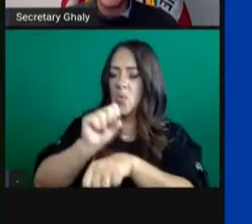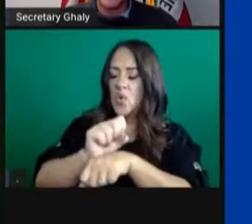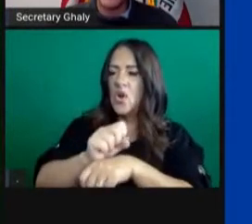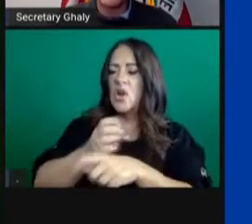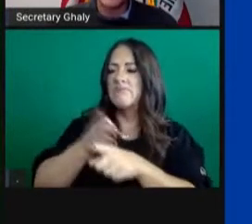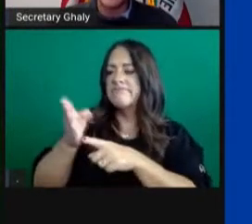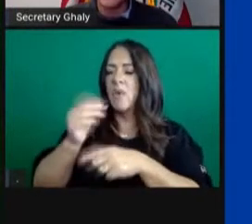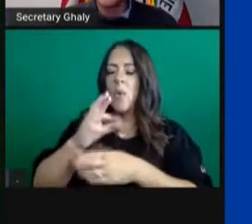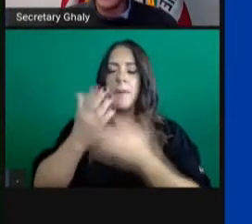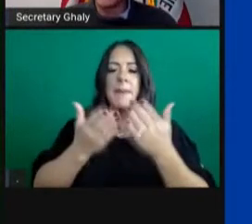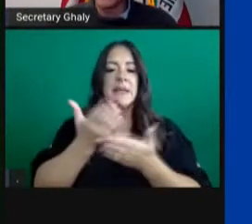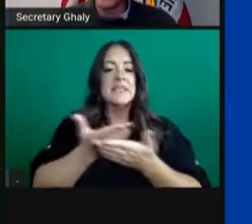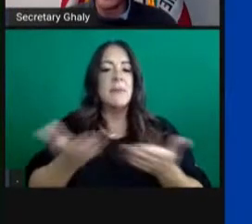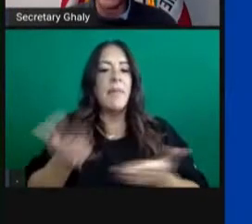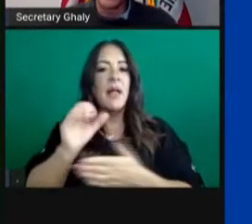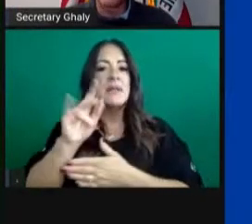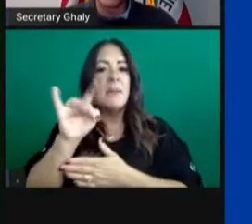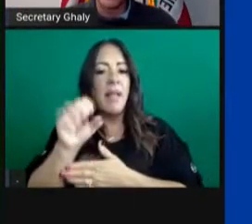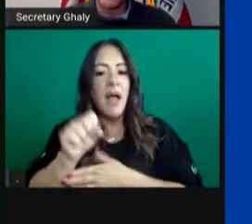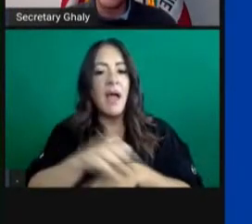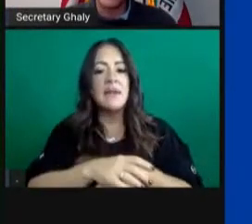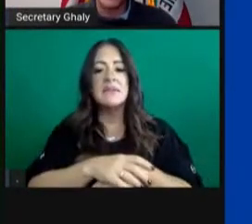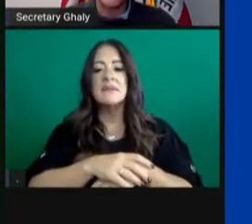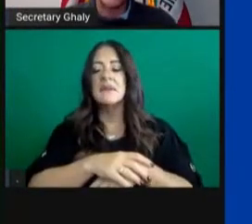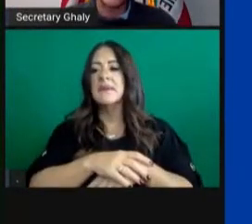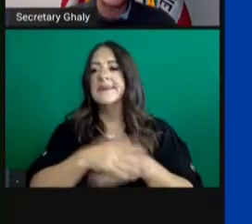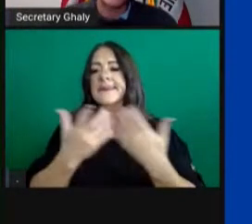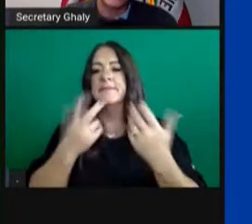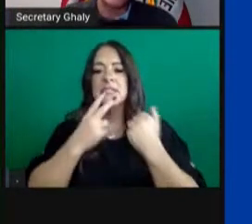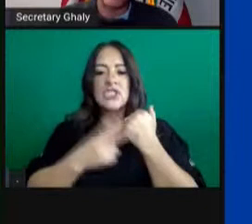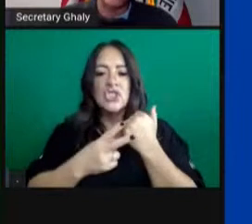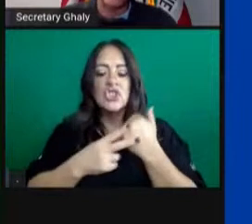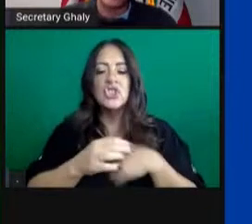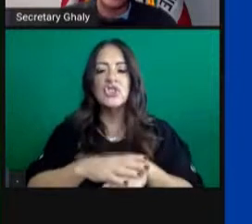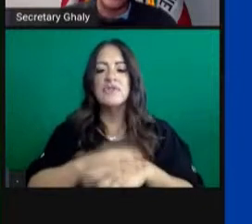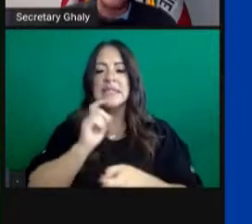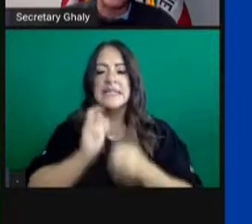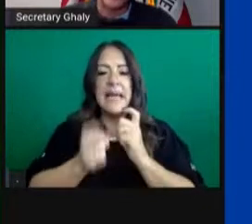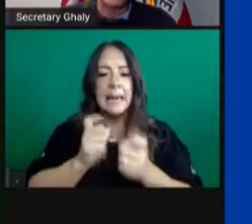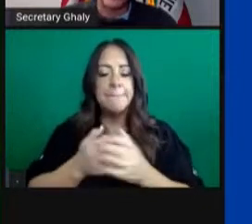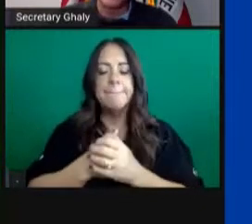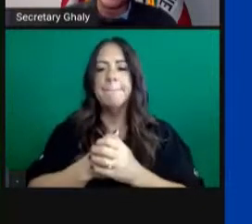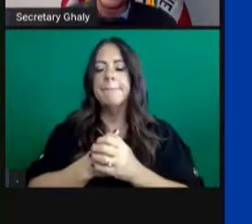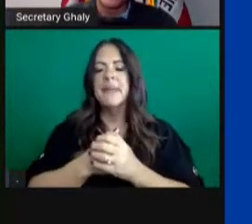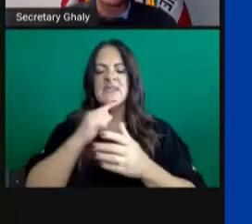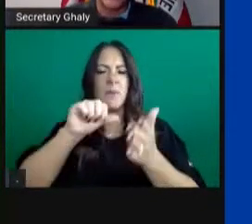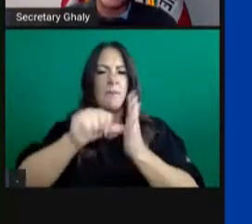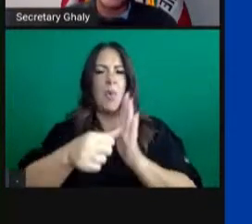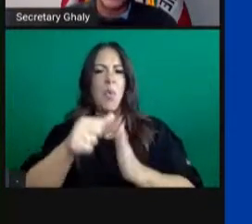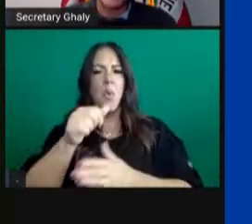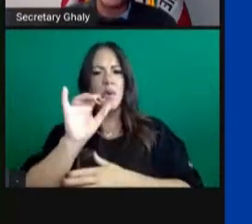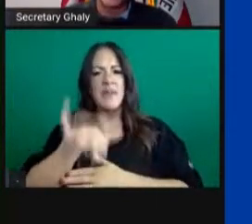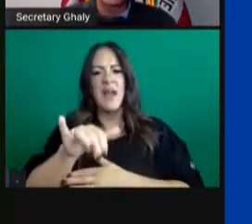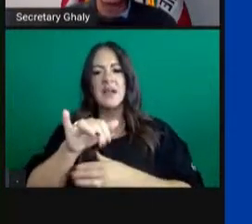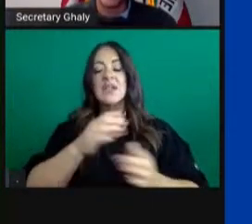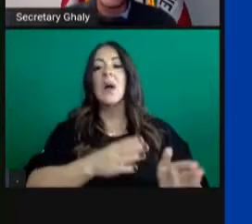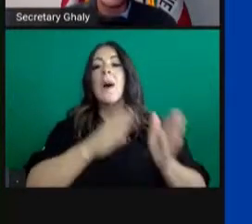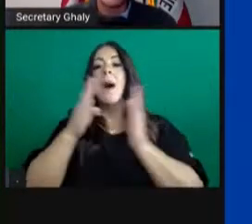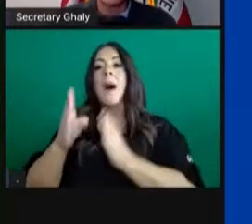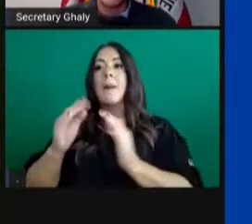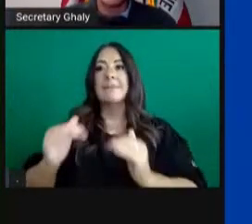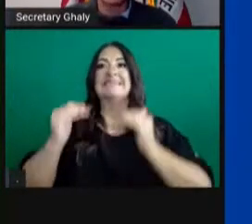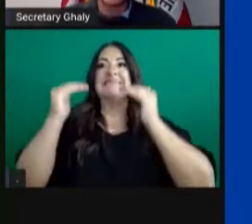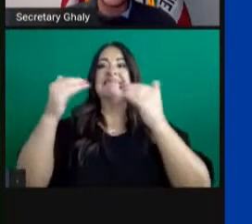supplies, and I'm going to use the word here that I think is, it's an important one to emphasize that in crisis care,